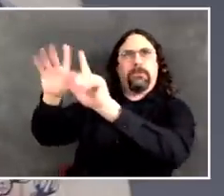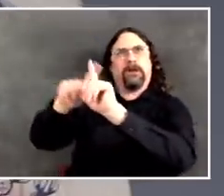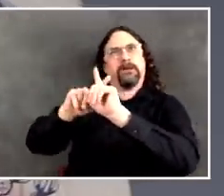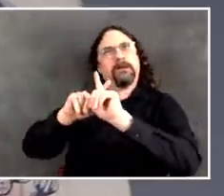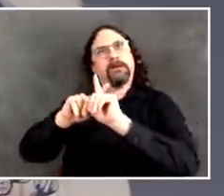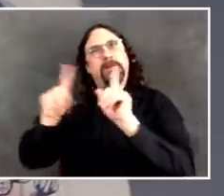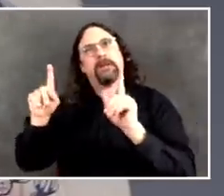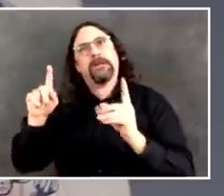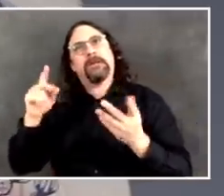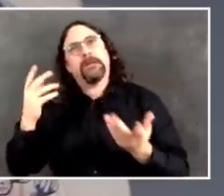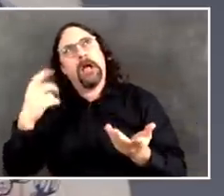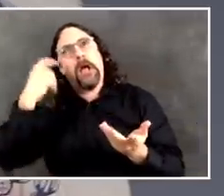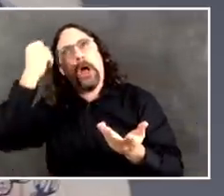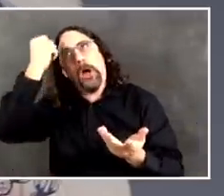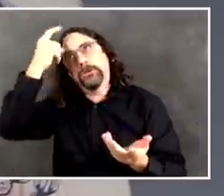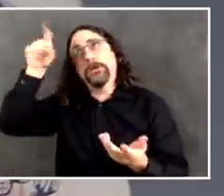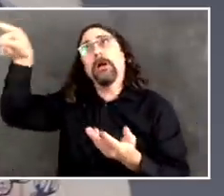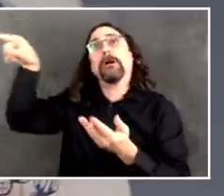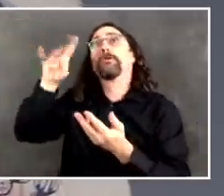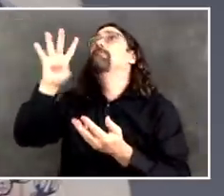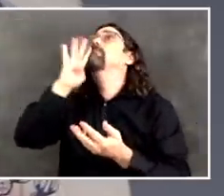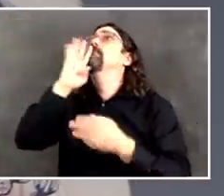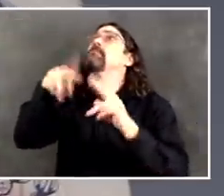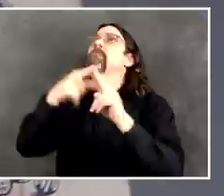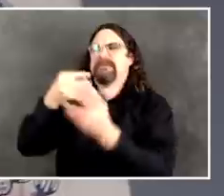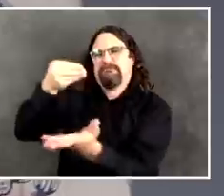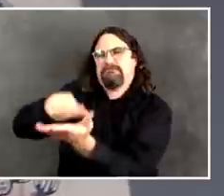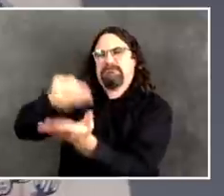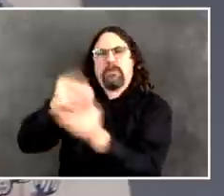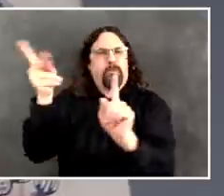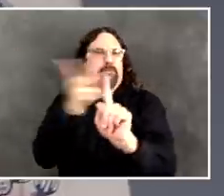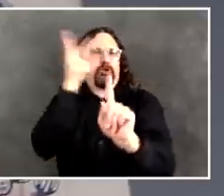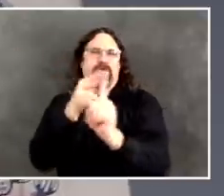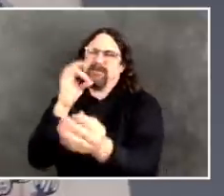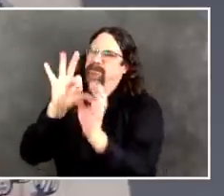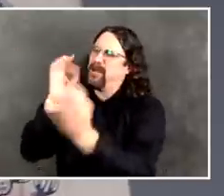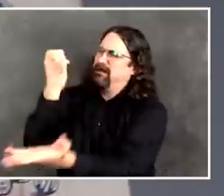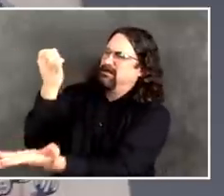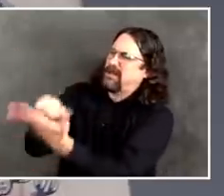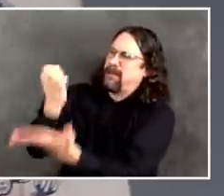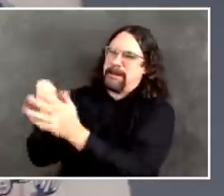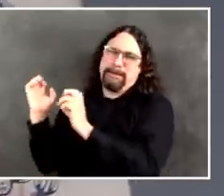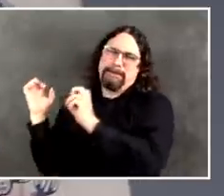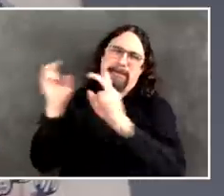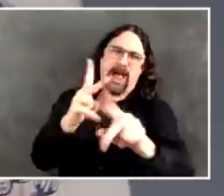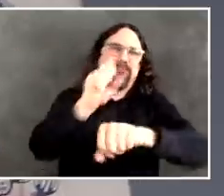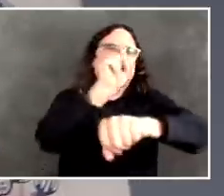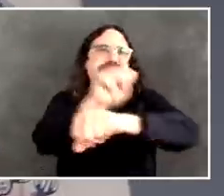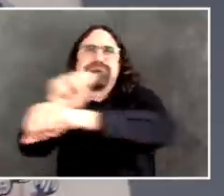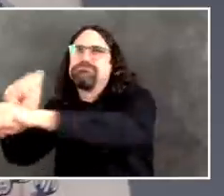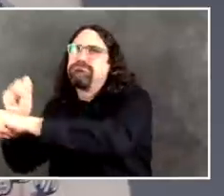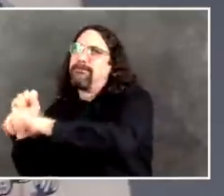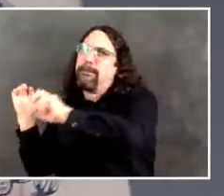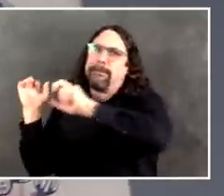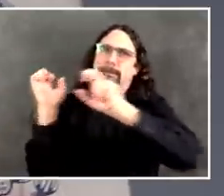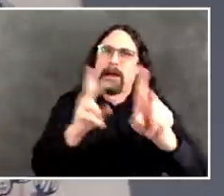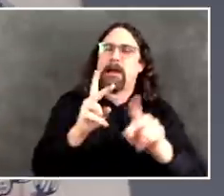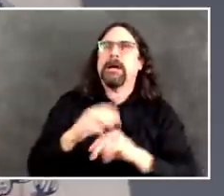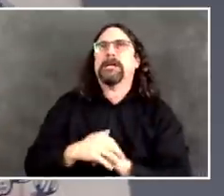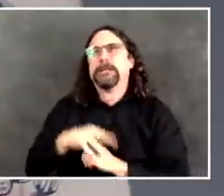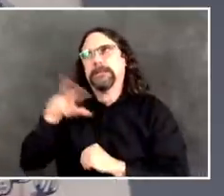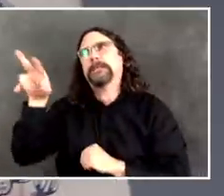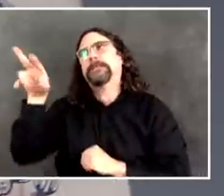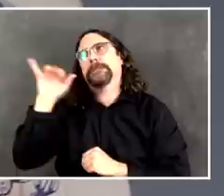Now we're trying to take not only cautious careful approach but approach that shows you exactly what is